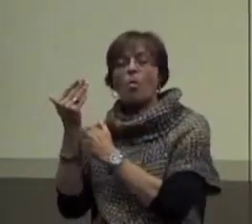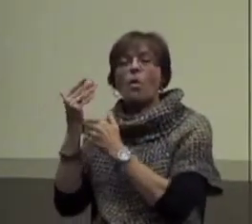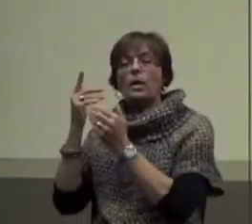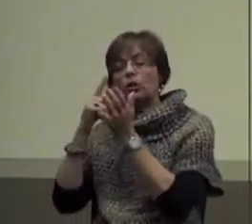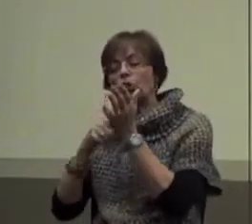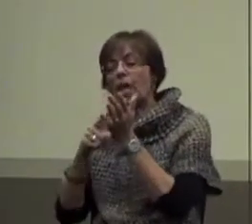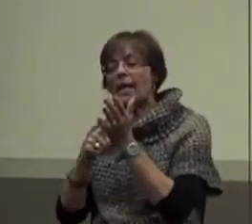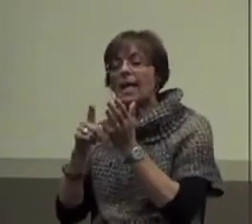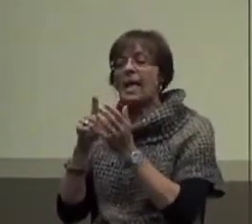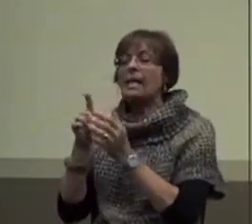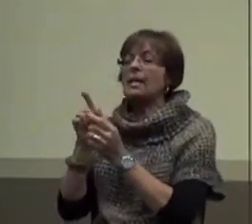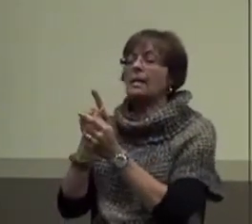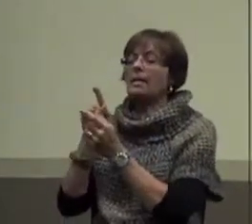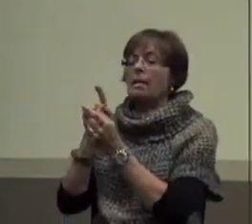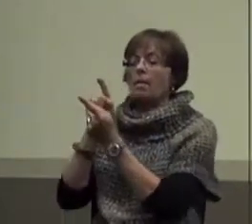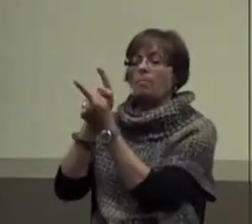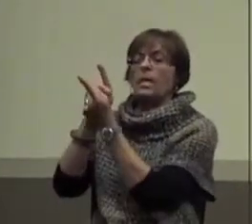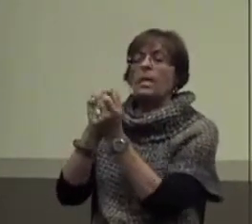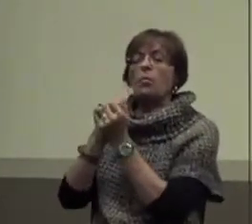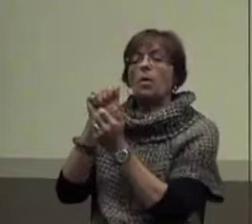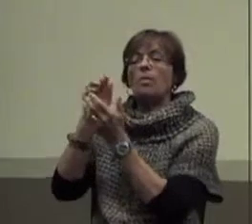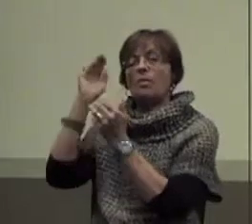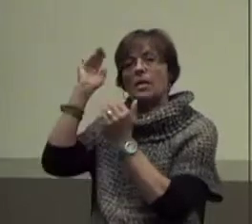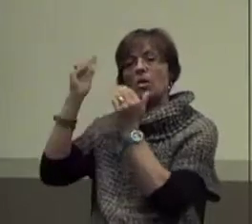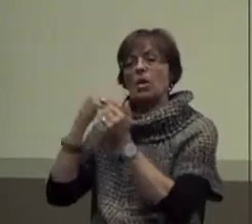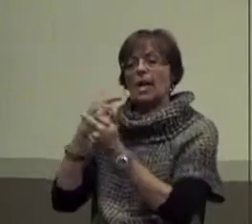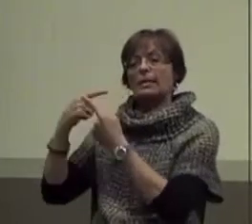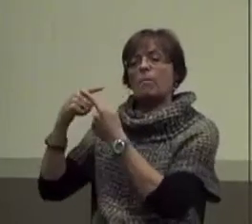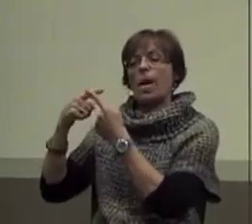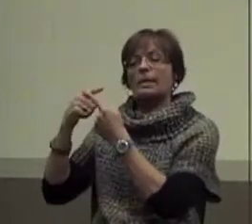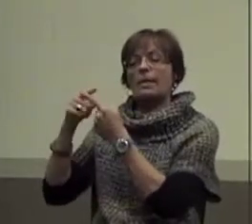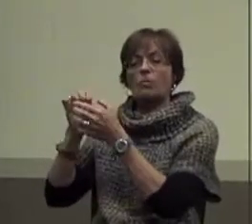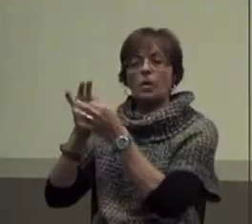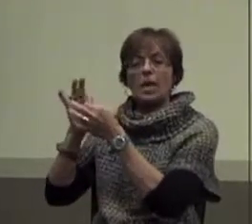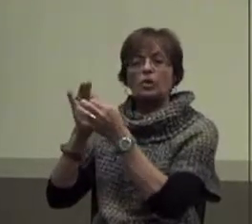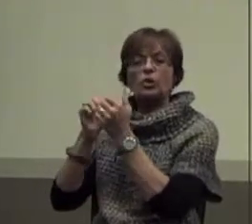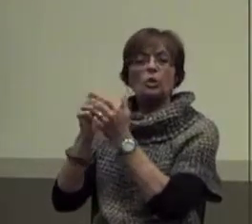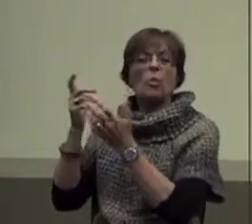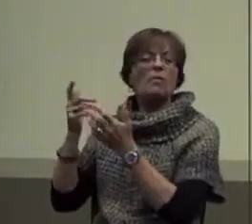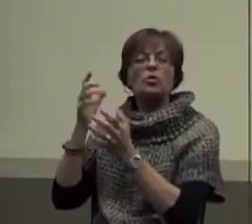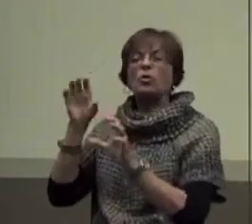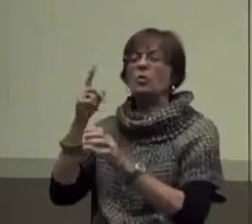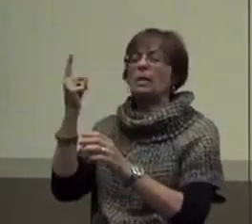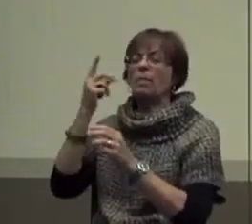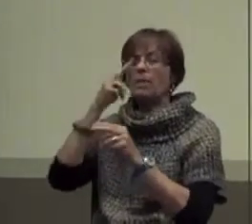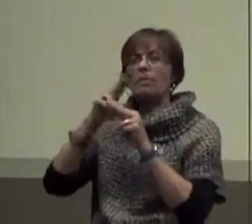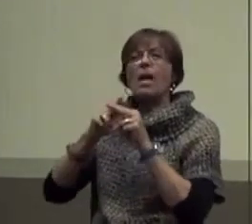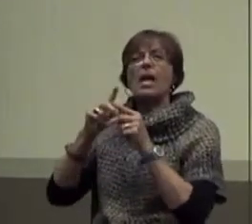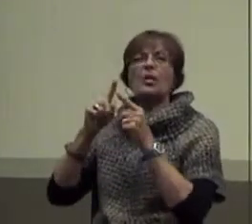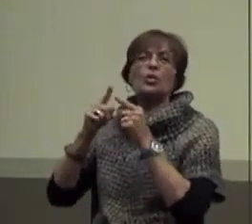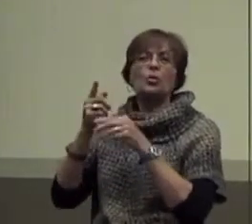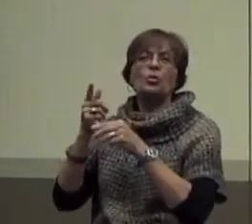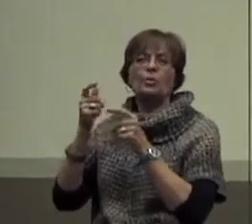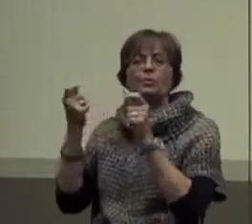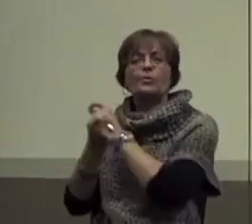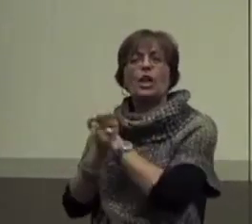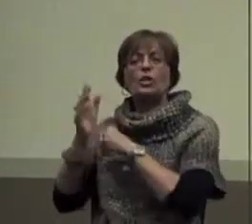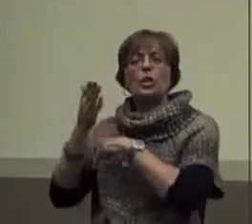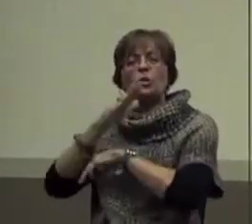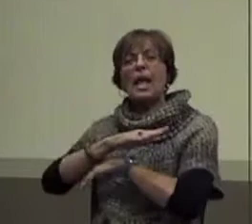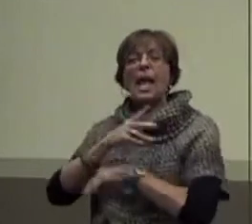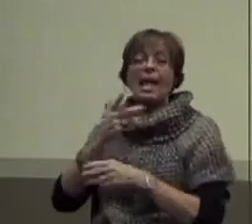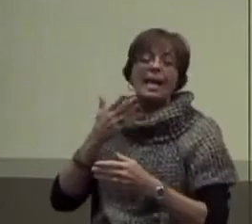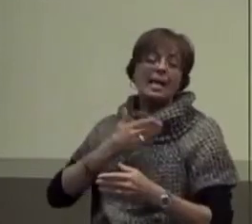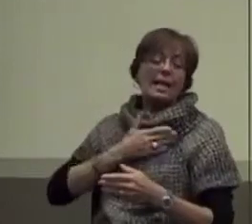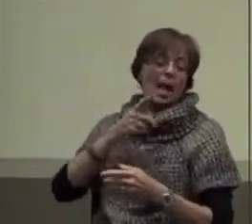Meet with an adult that he has a positive relationship with. Do a fun activity with the student to turn the day around. Glad you're here. Let's play